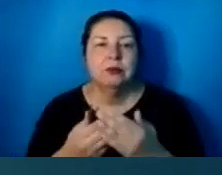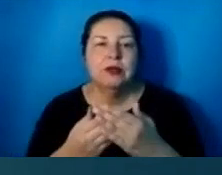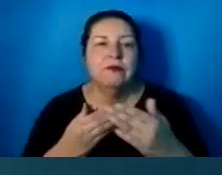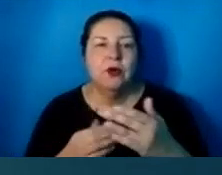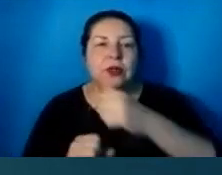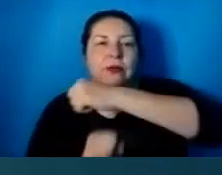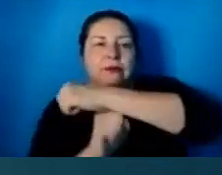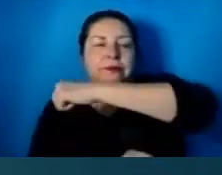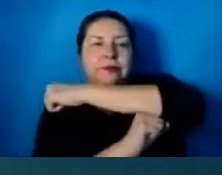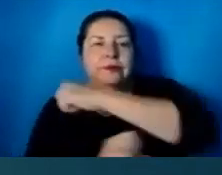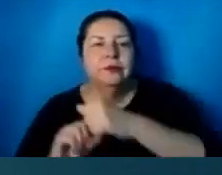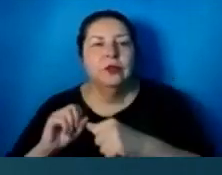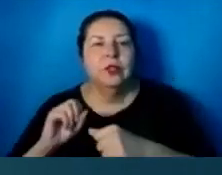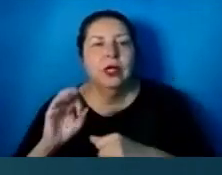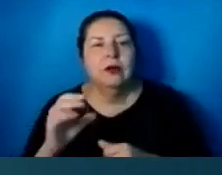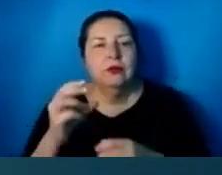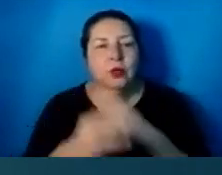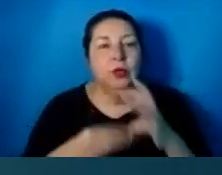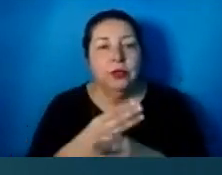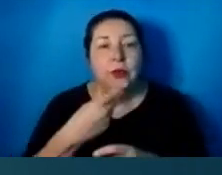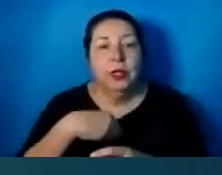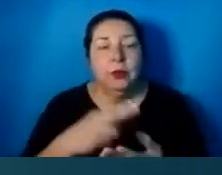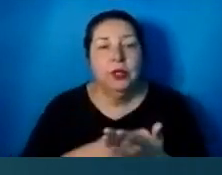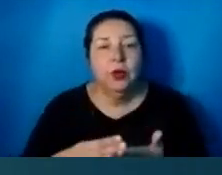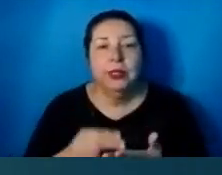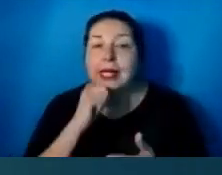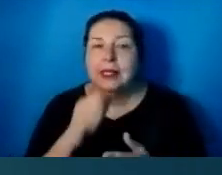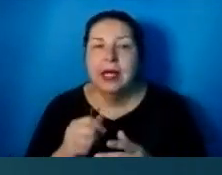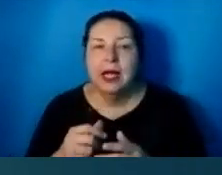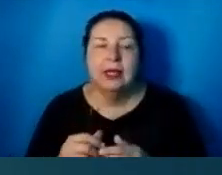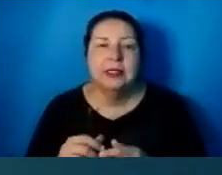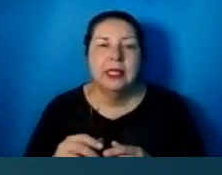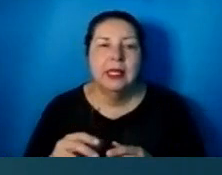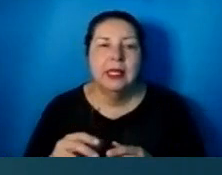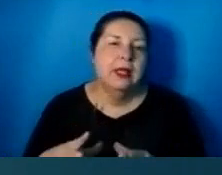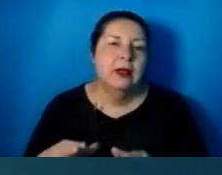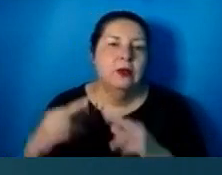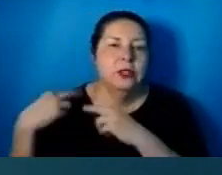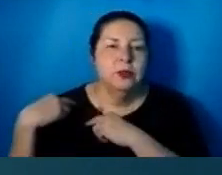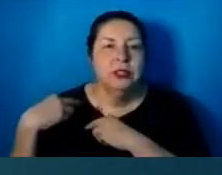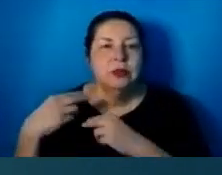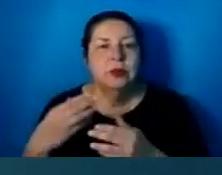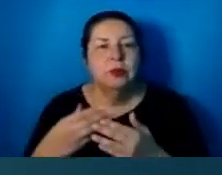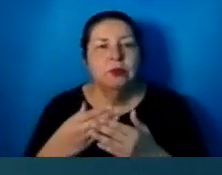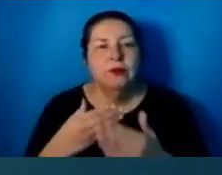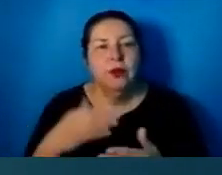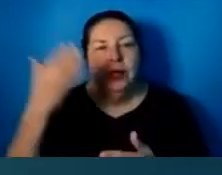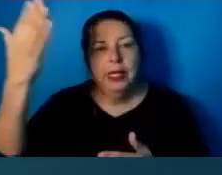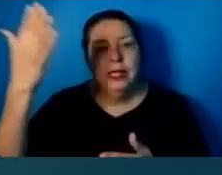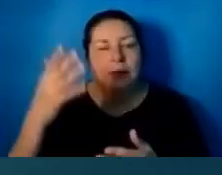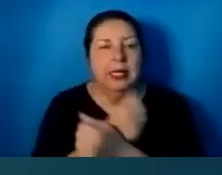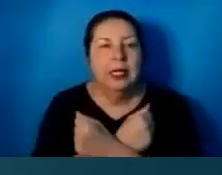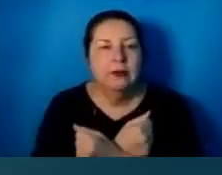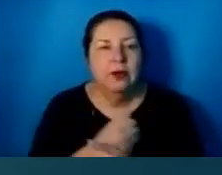world, that we would be holy and blameless before him. In love, he predestined us as adoptions to